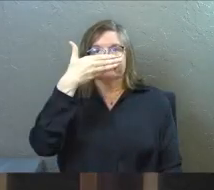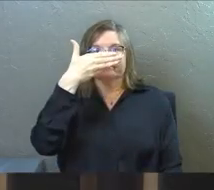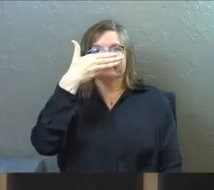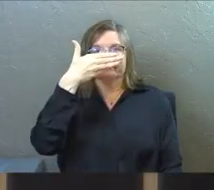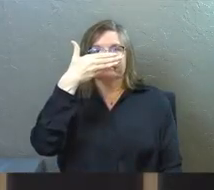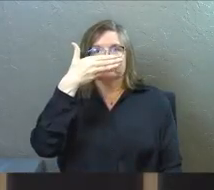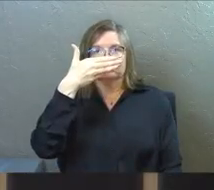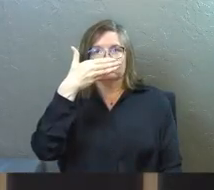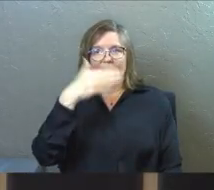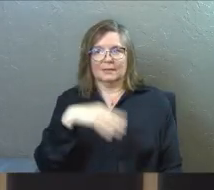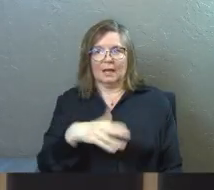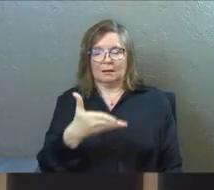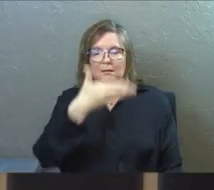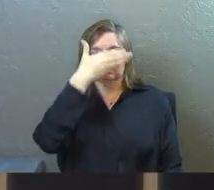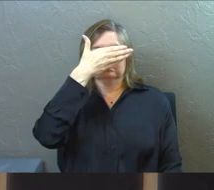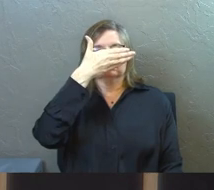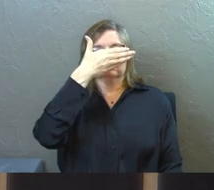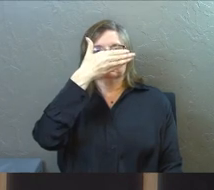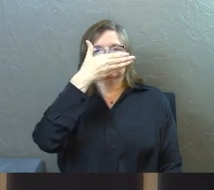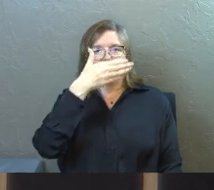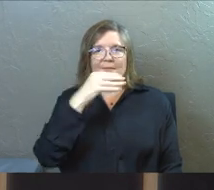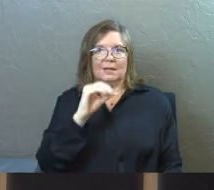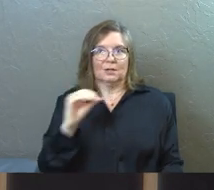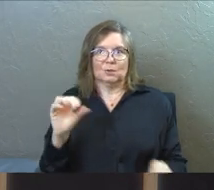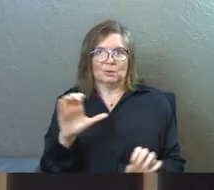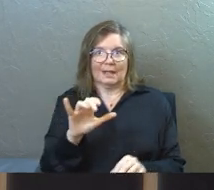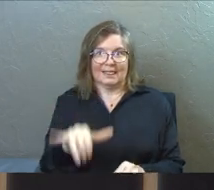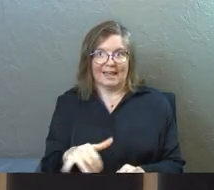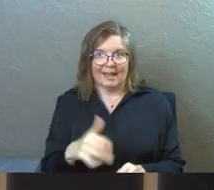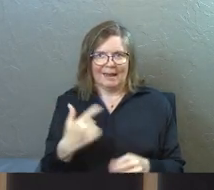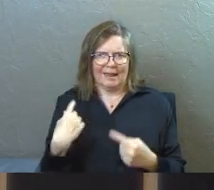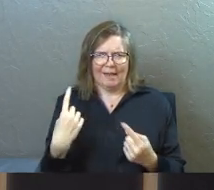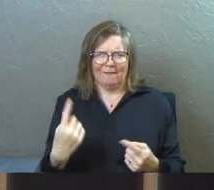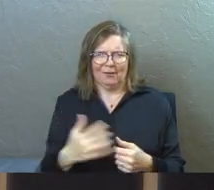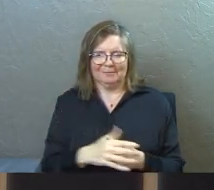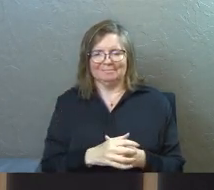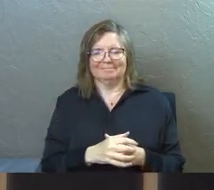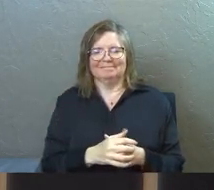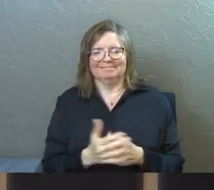their eyes. I love how they put it right in front of their eyes. Because nobody does that, ever.